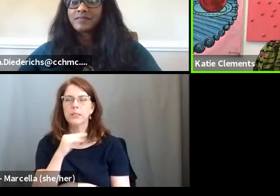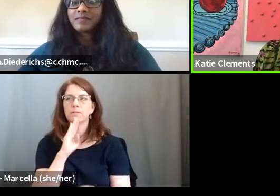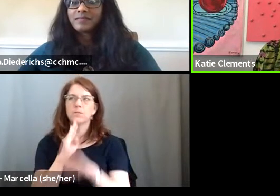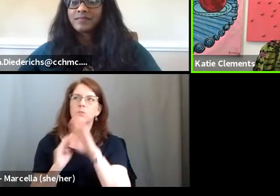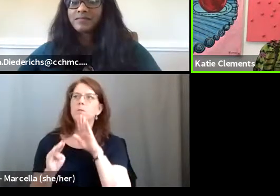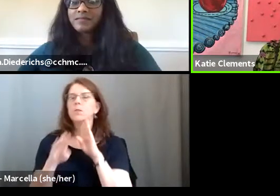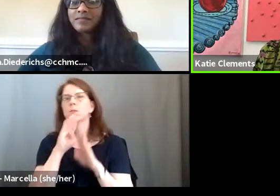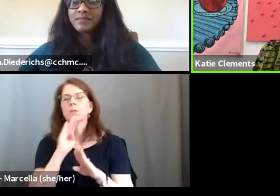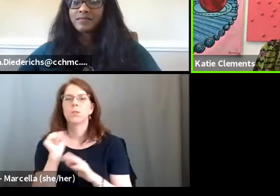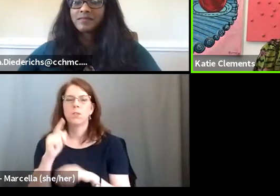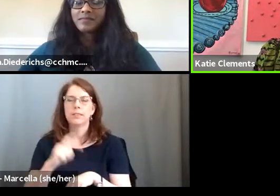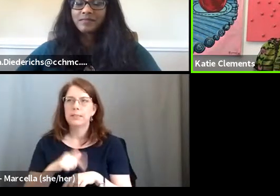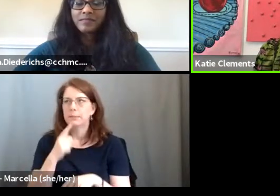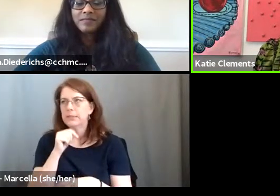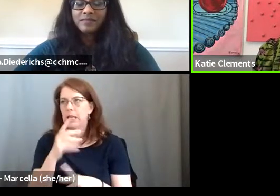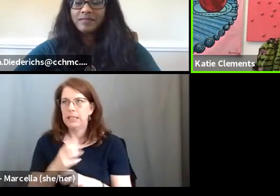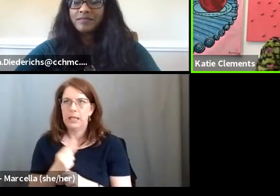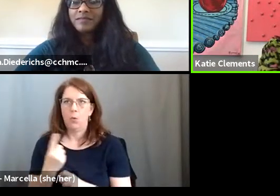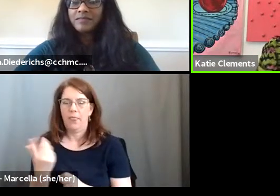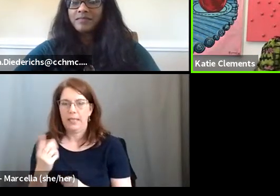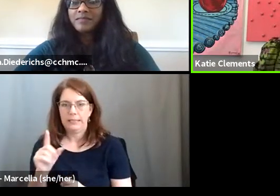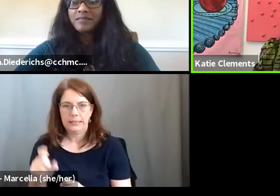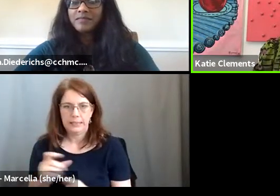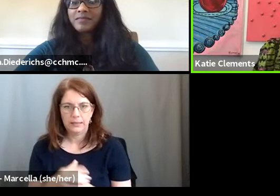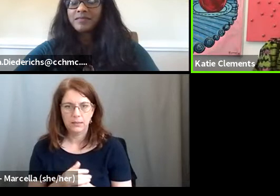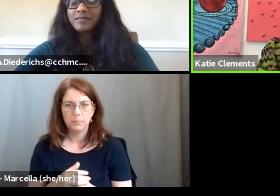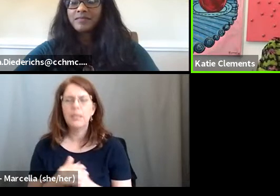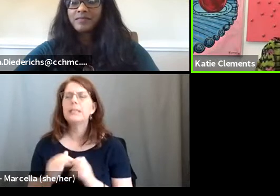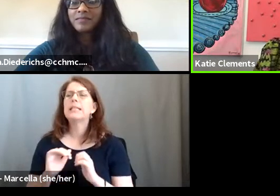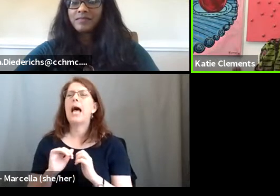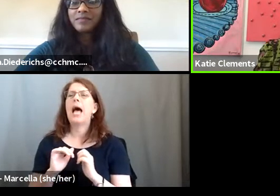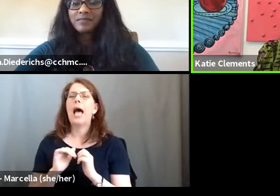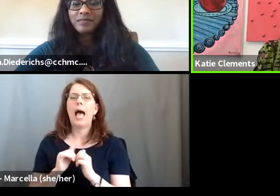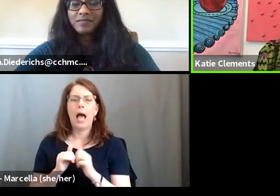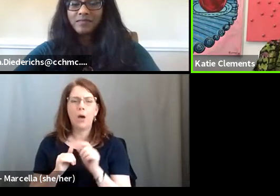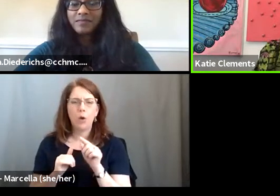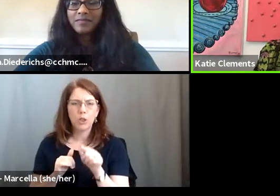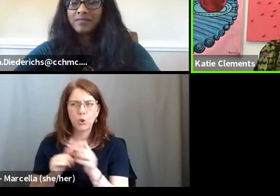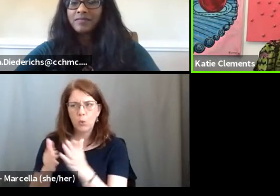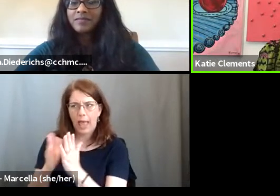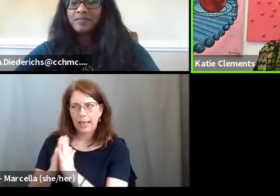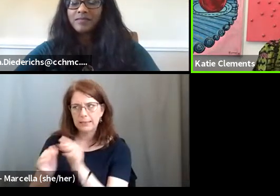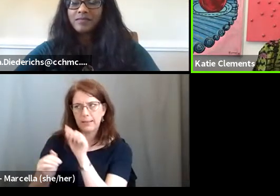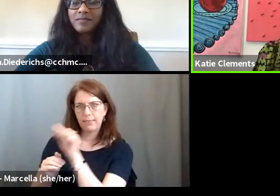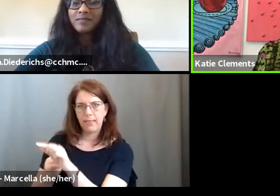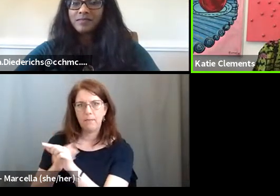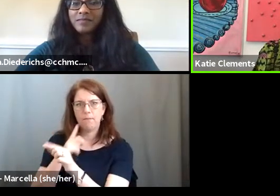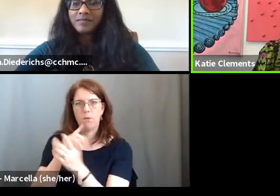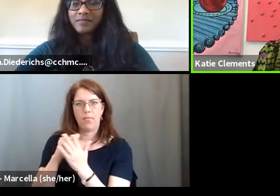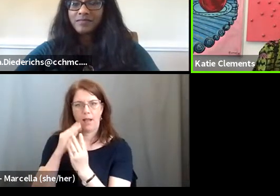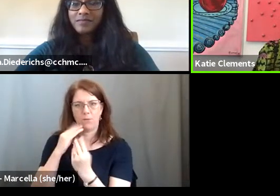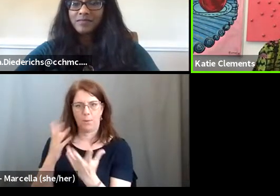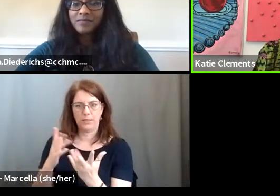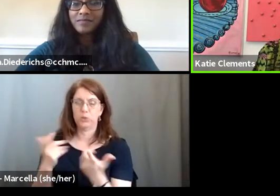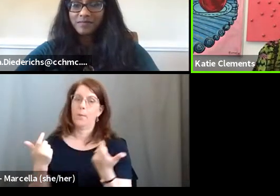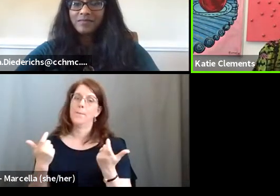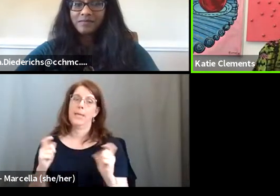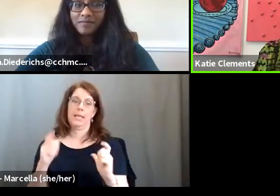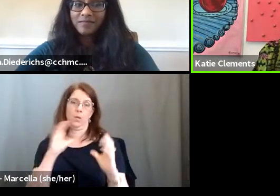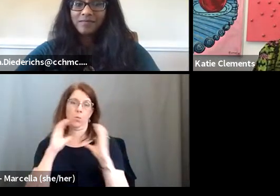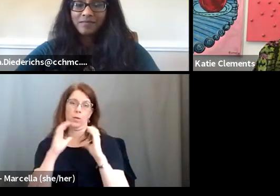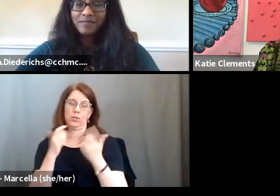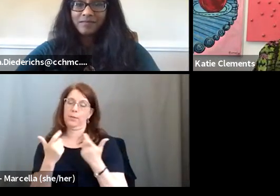getting what they need, but it's, I think it's really, how are you asking that person for the information? So that's a biggie for me.